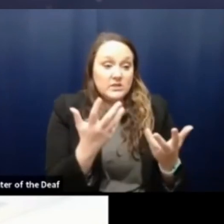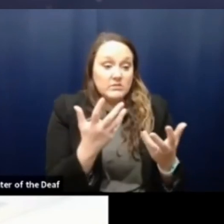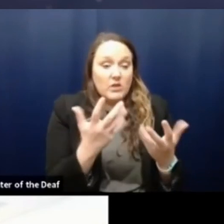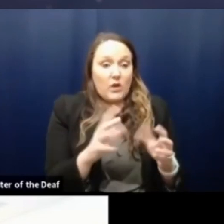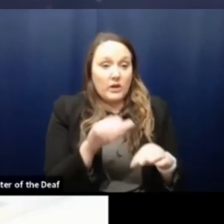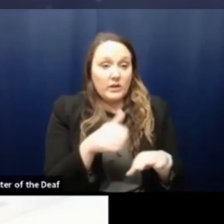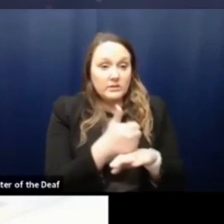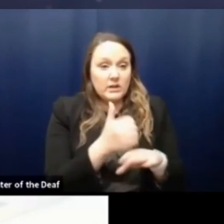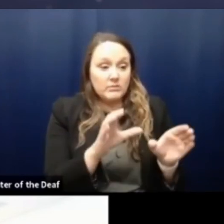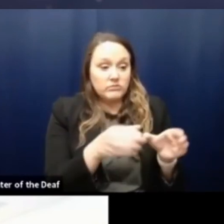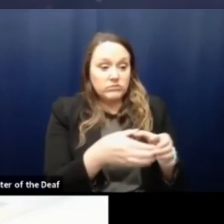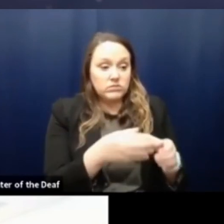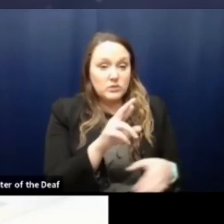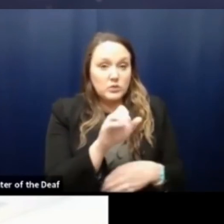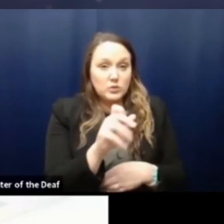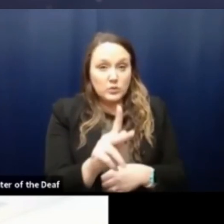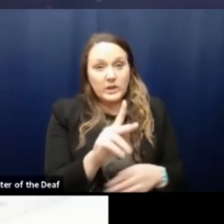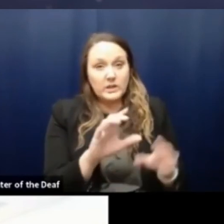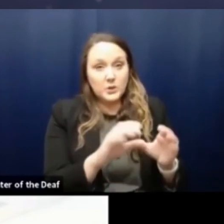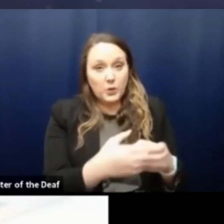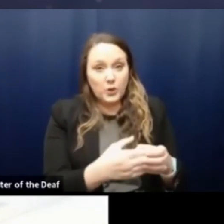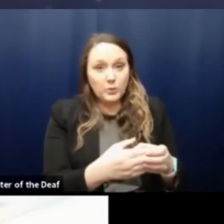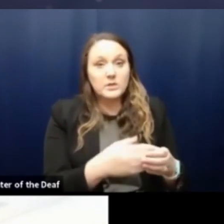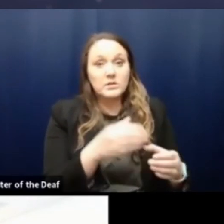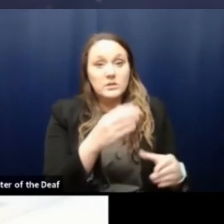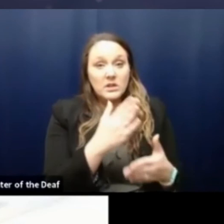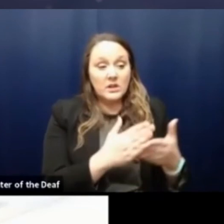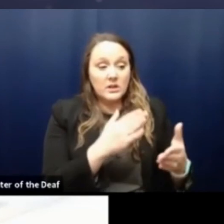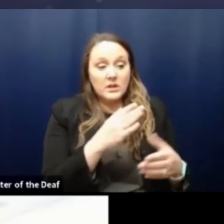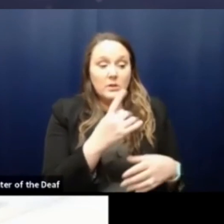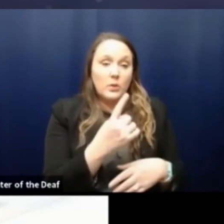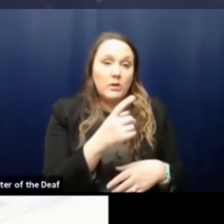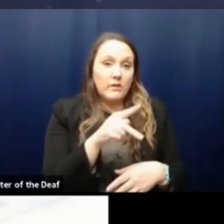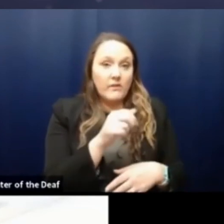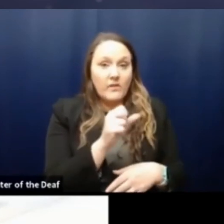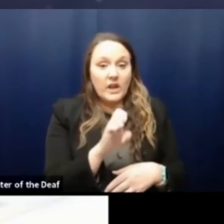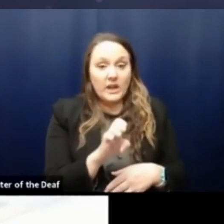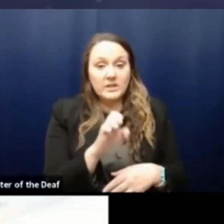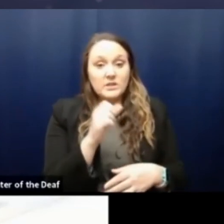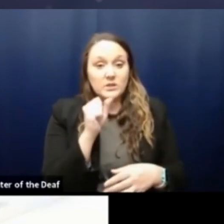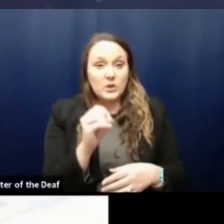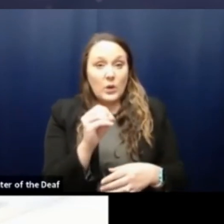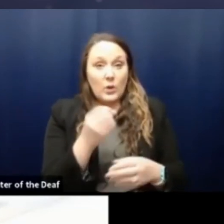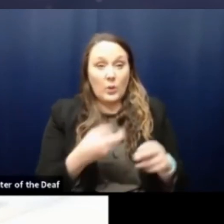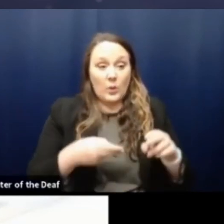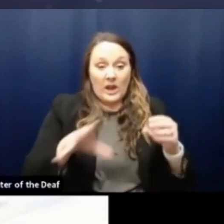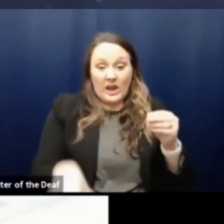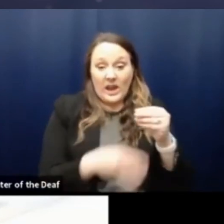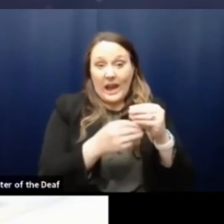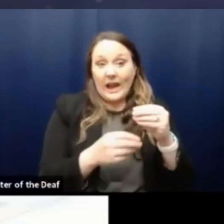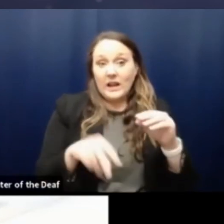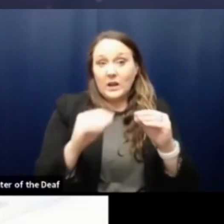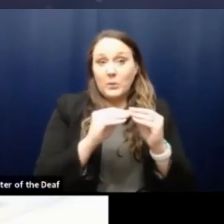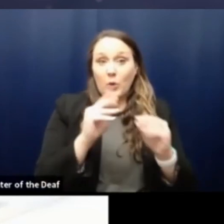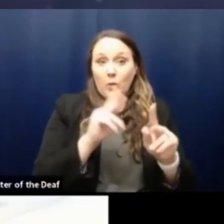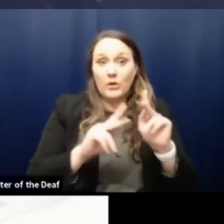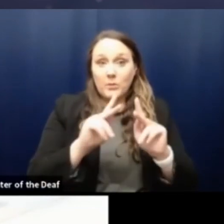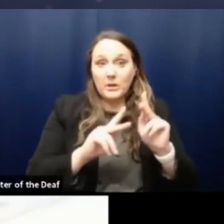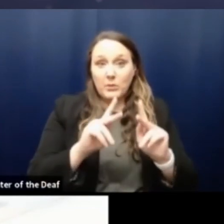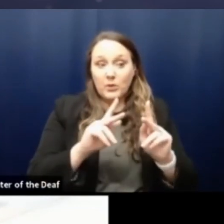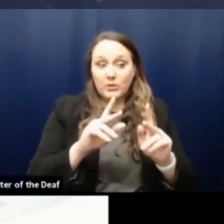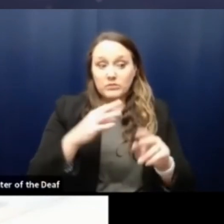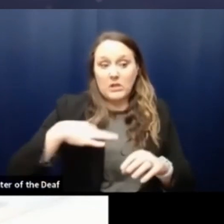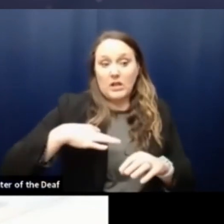the existing groups in these phases. So increasing that is not going to make more vaccine available. doesn't change the availability of vaccine